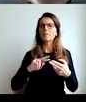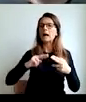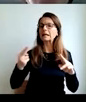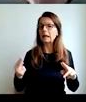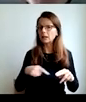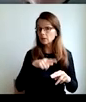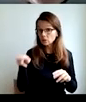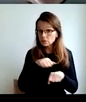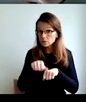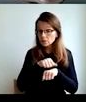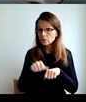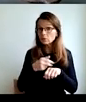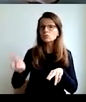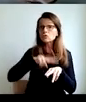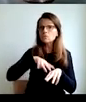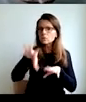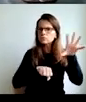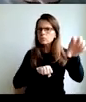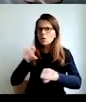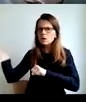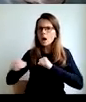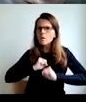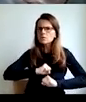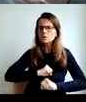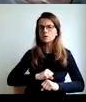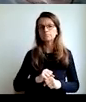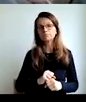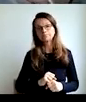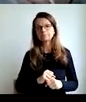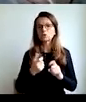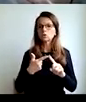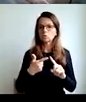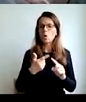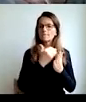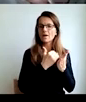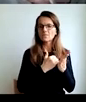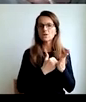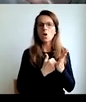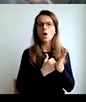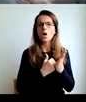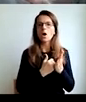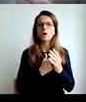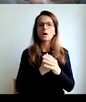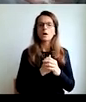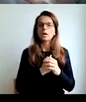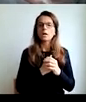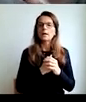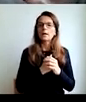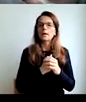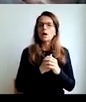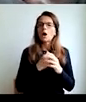genes are forcing you to get as much as you can, we to the rule that more